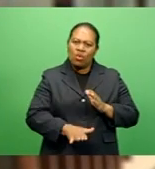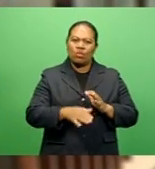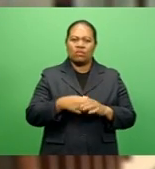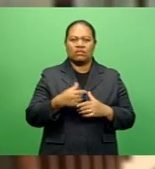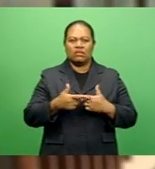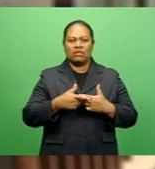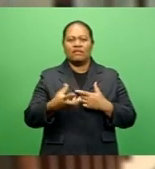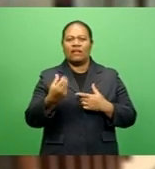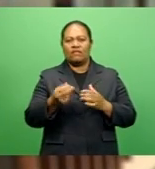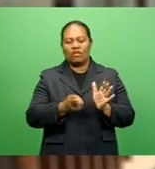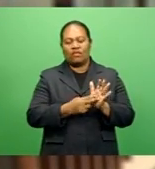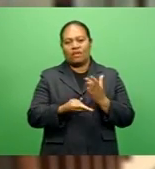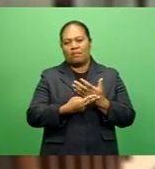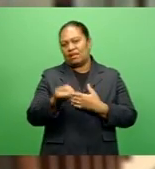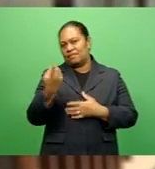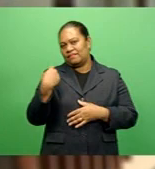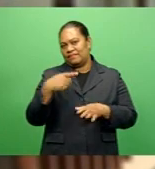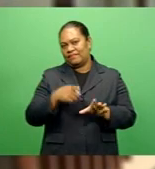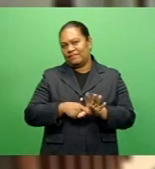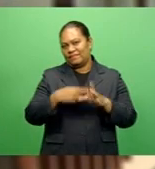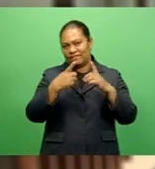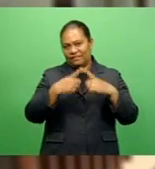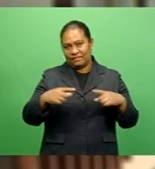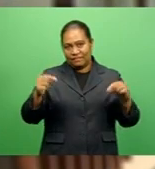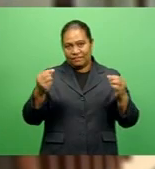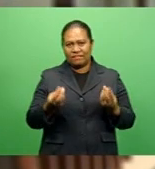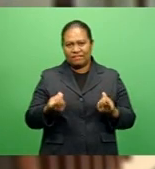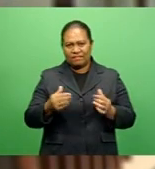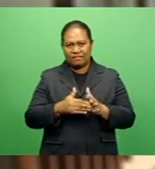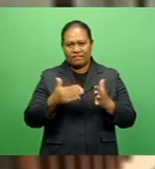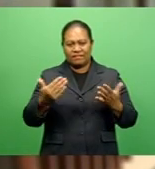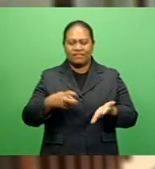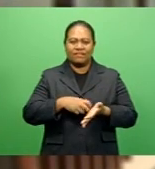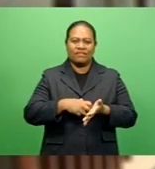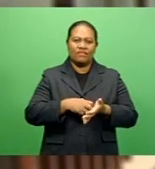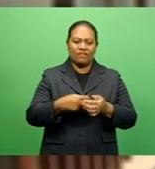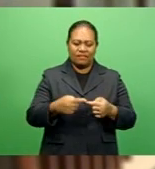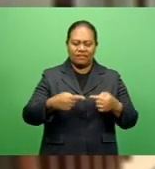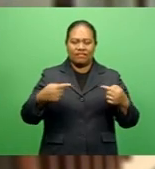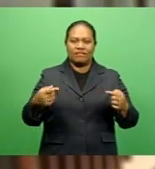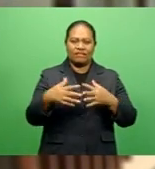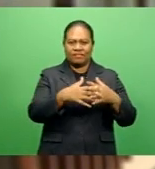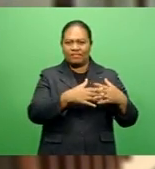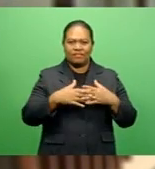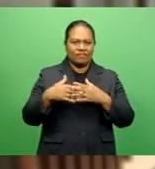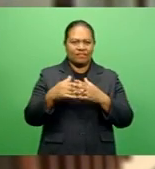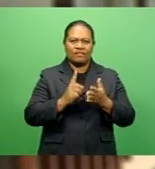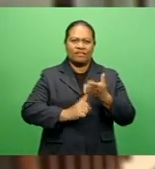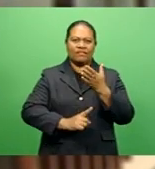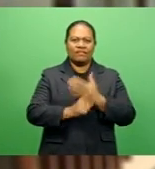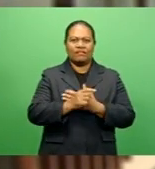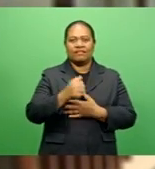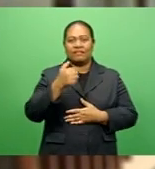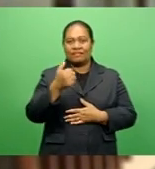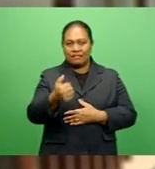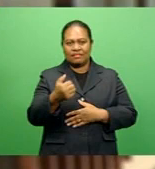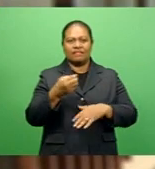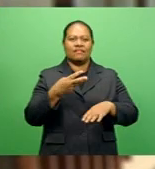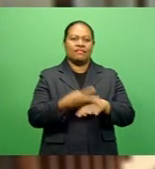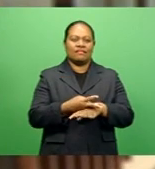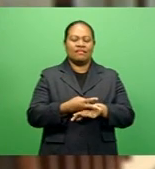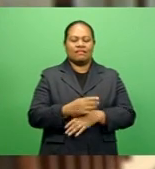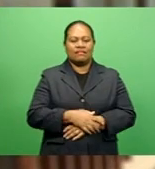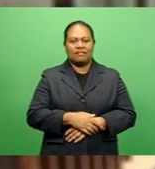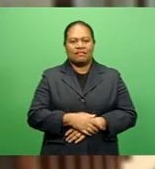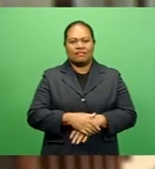2020. The Japanese yen, which tends to weaken when U.S. yields rise, slid to a fresh six-month low versus the